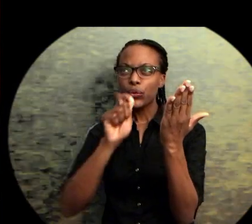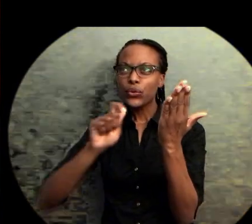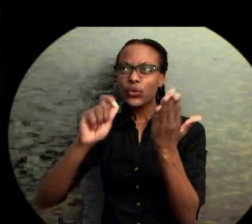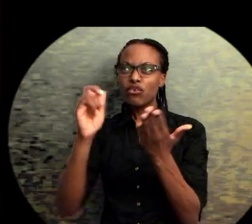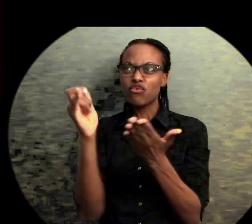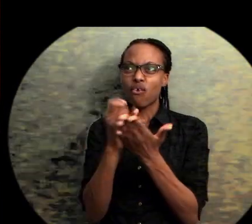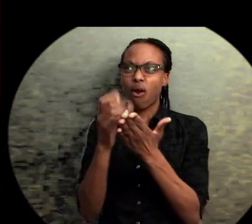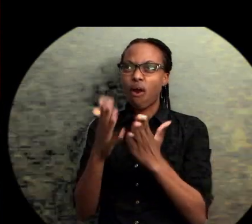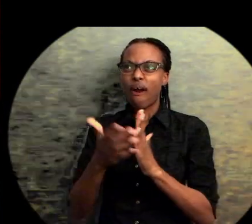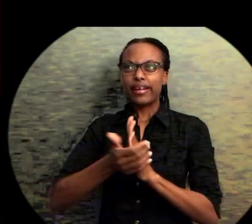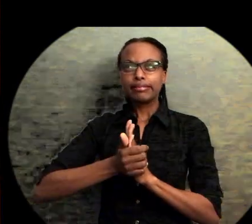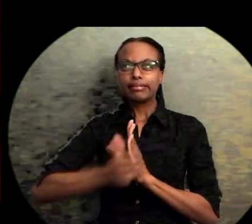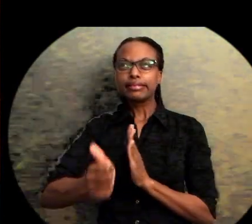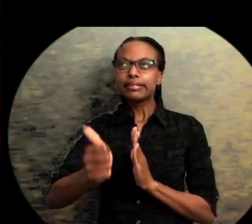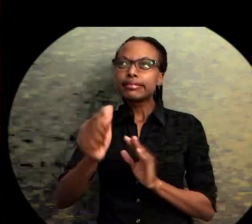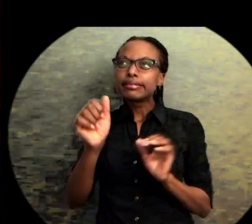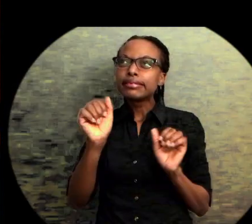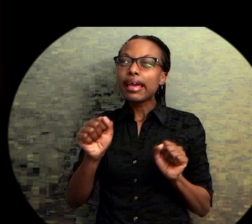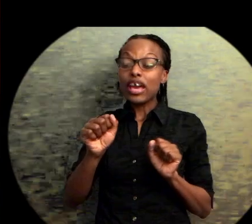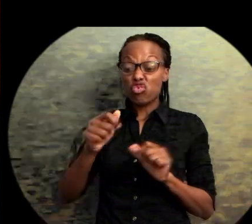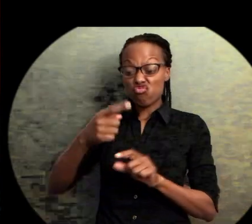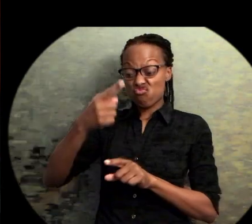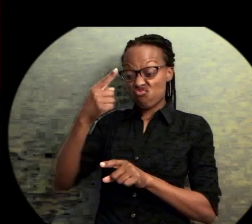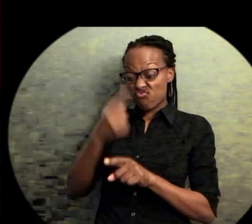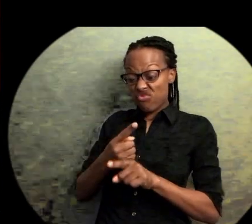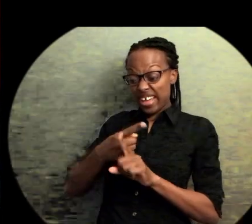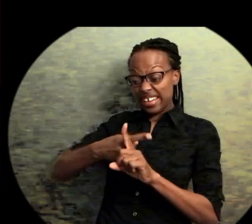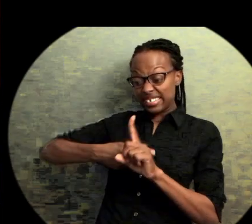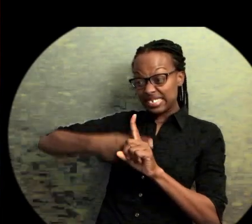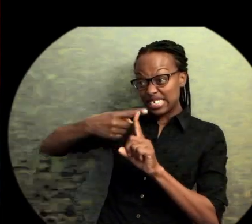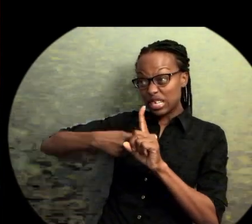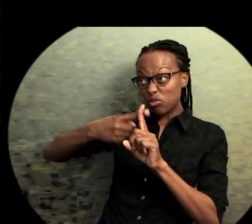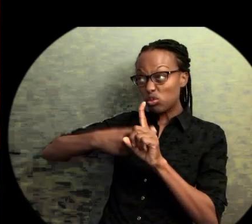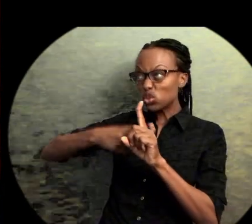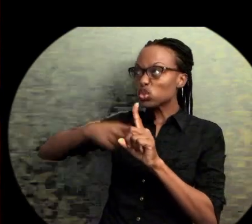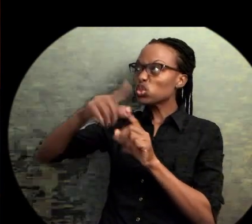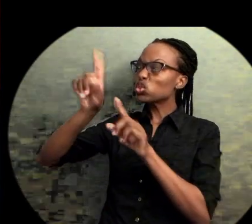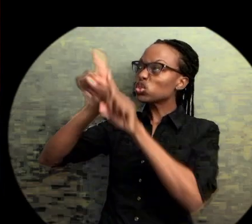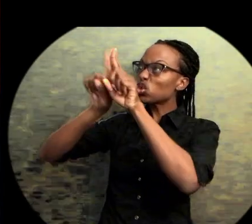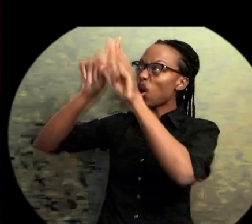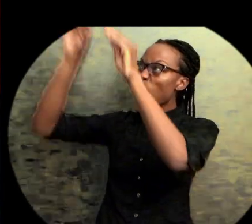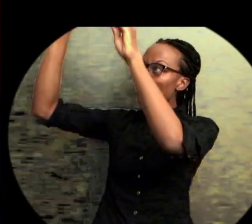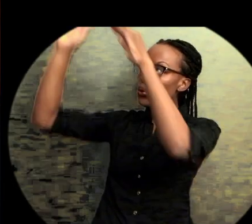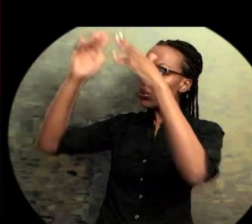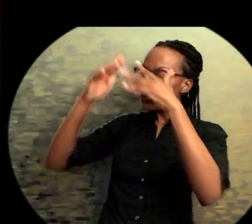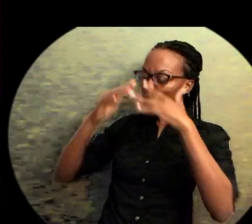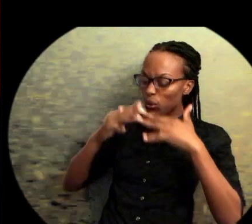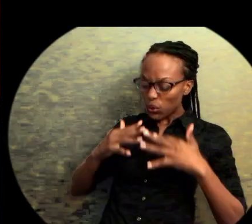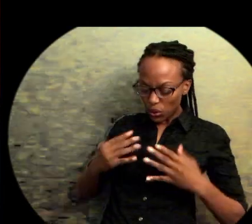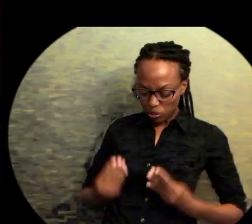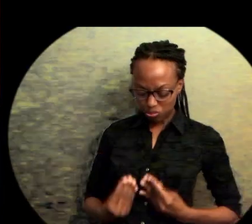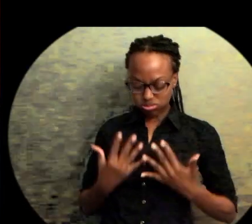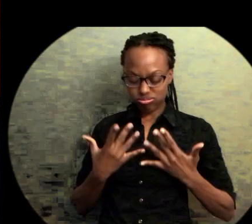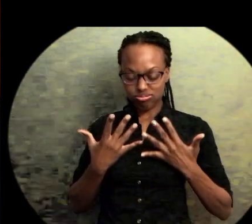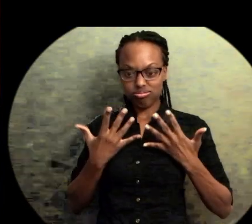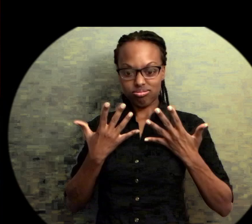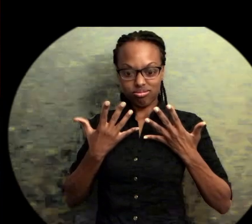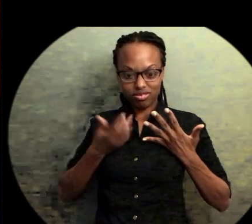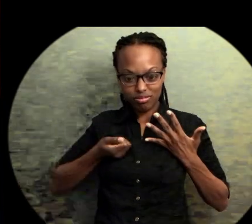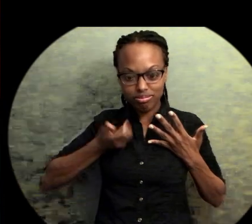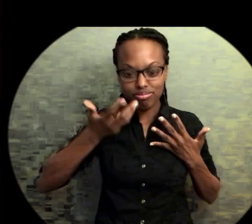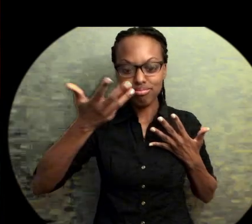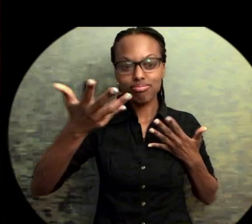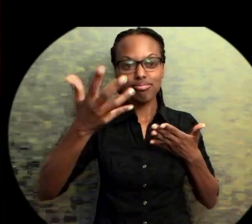time at the right temperature, that carbon stardust in us is reborn in its richest form. Art against the